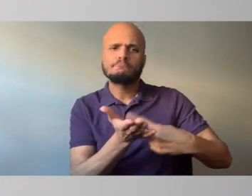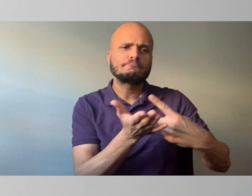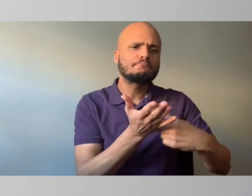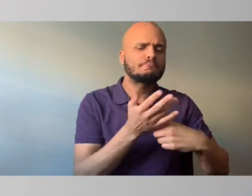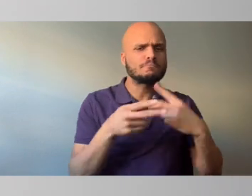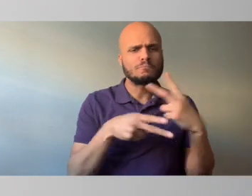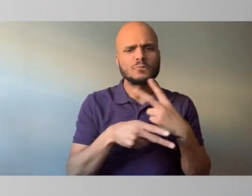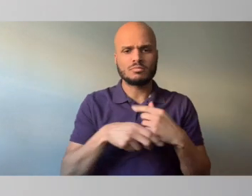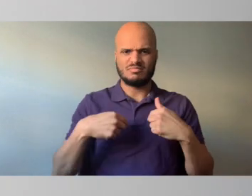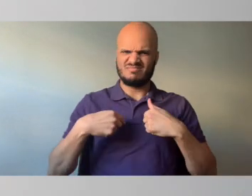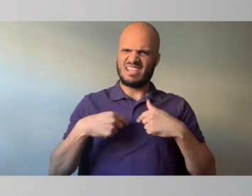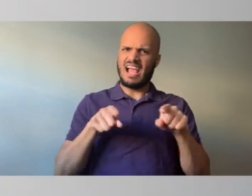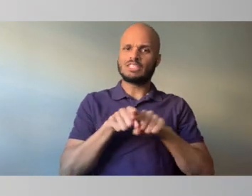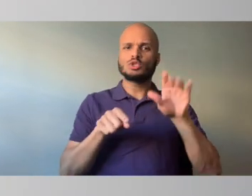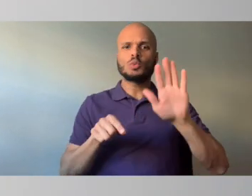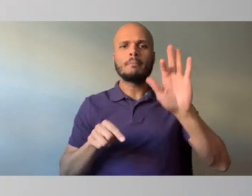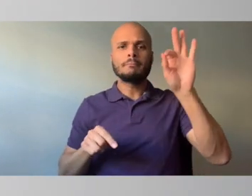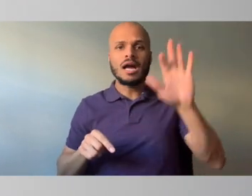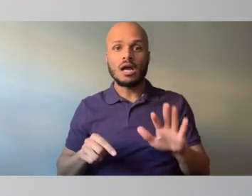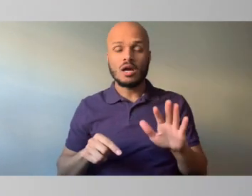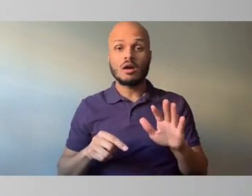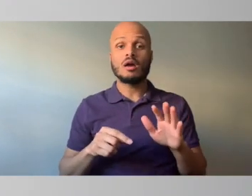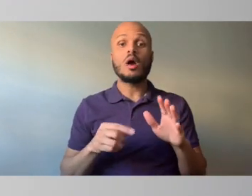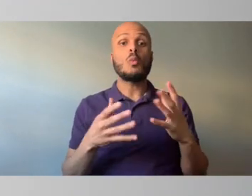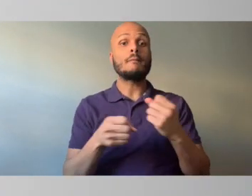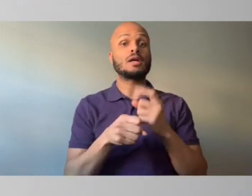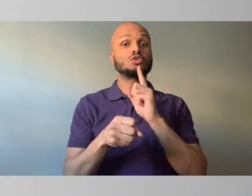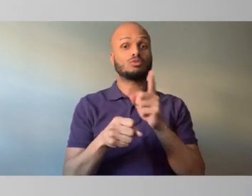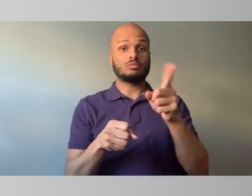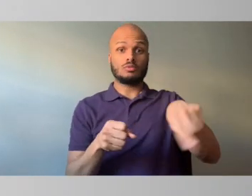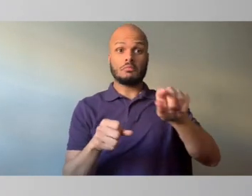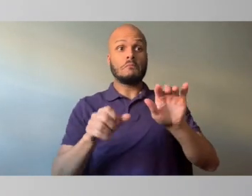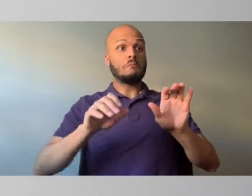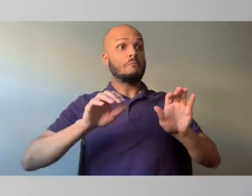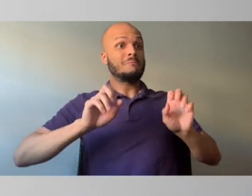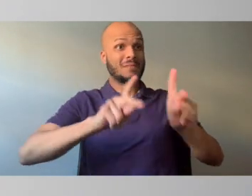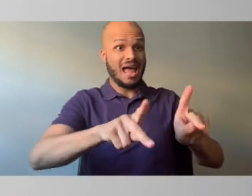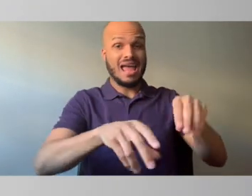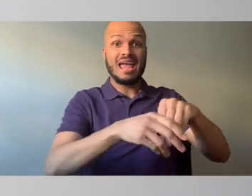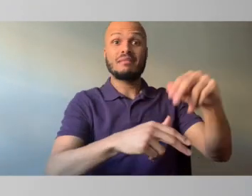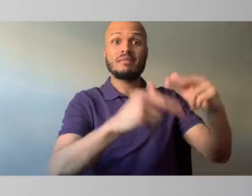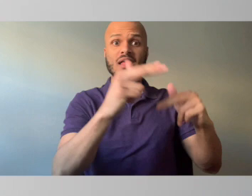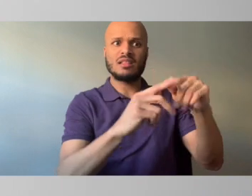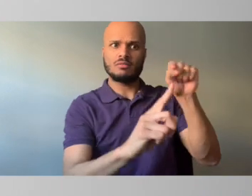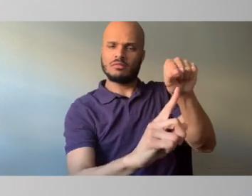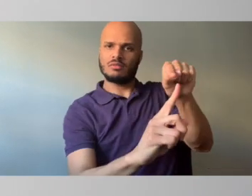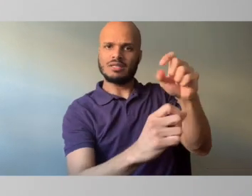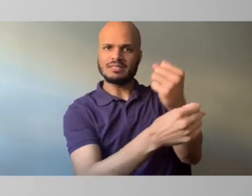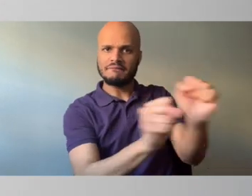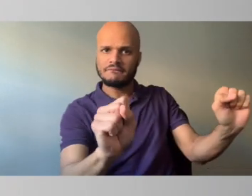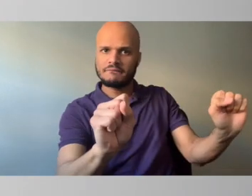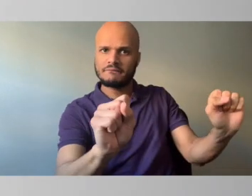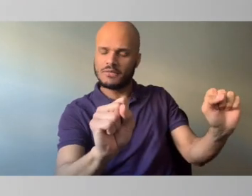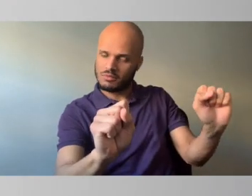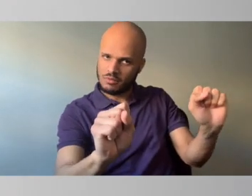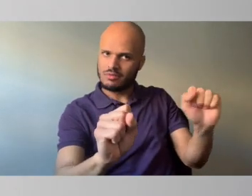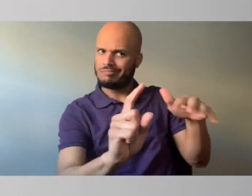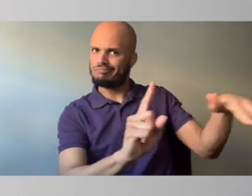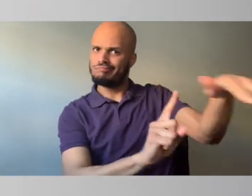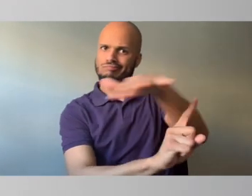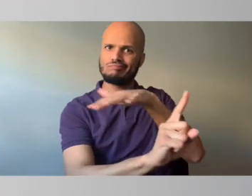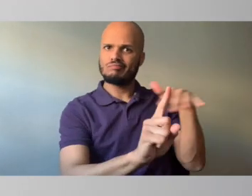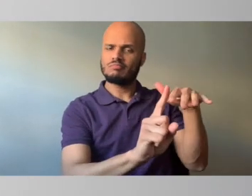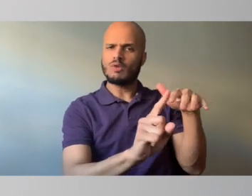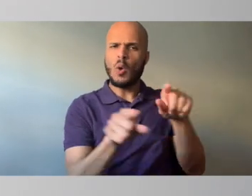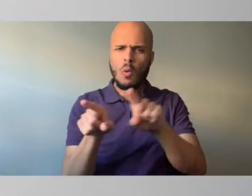make sure that when you do enter back into the building, that is an environment that is safe and that also beyond that the environment is safe, that we